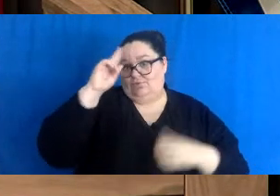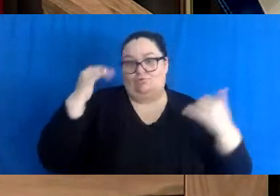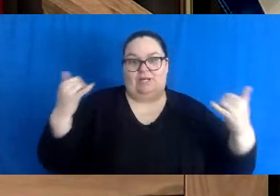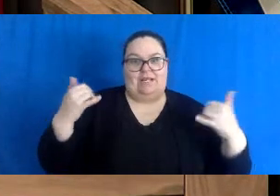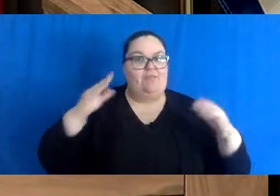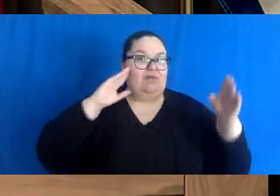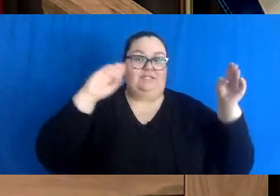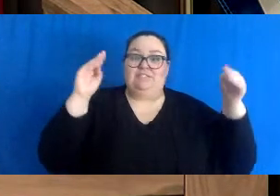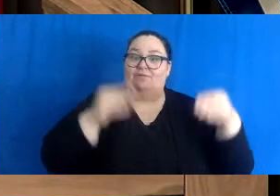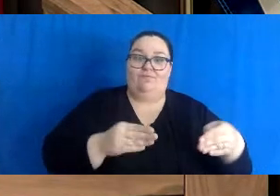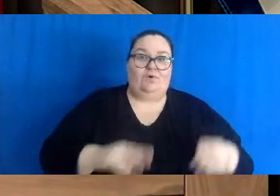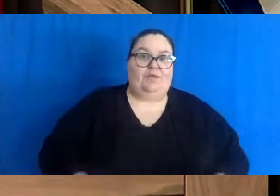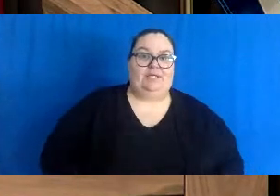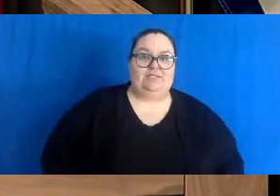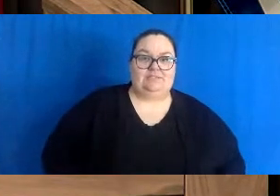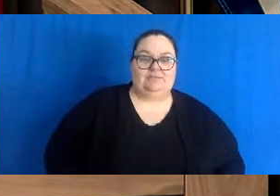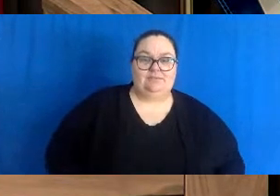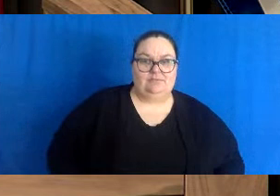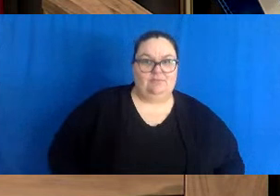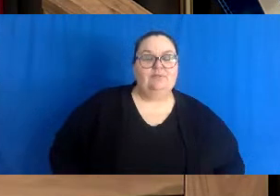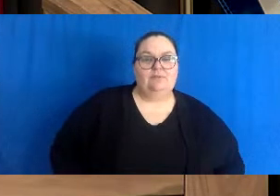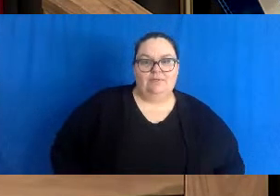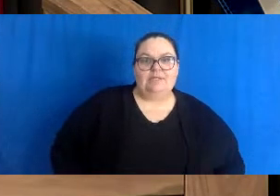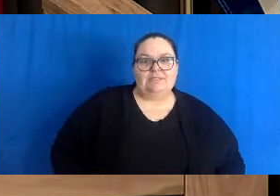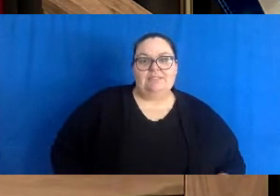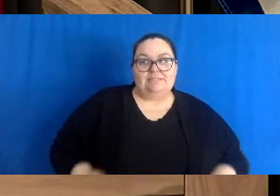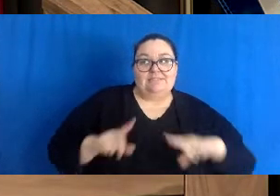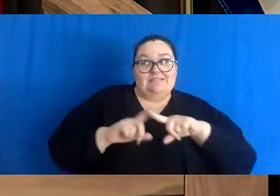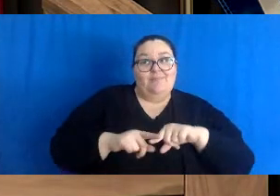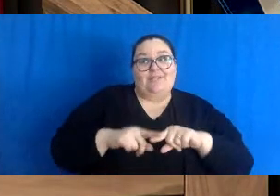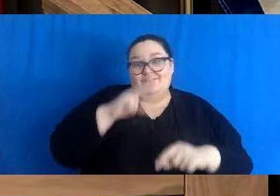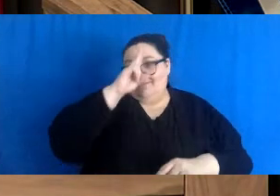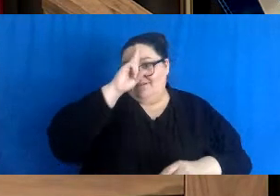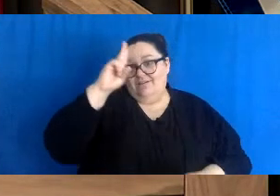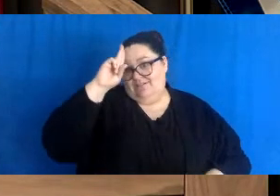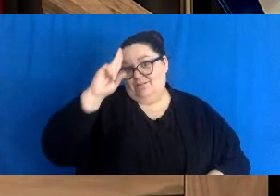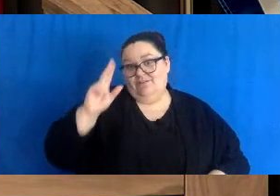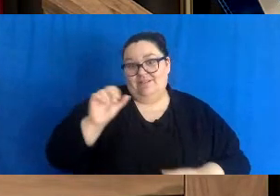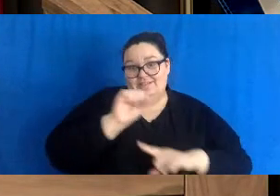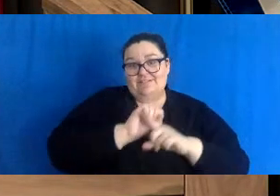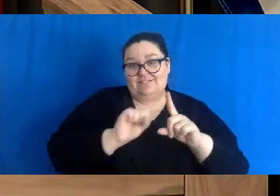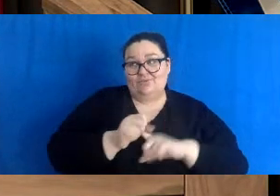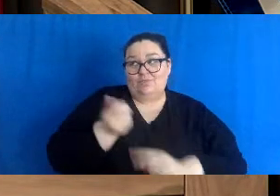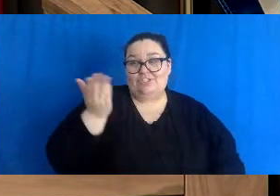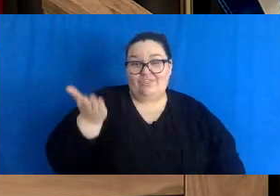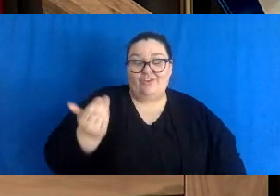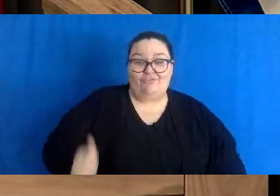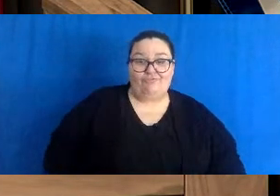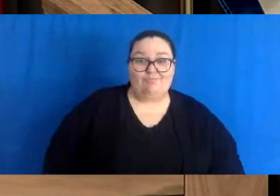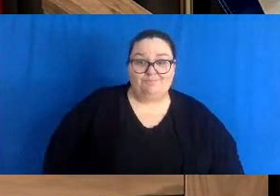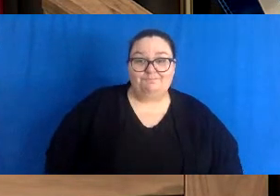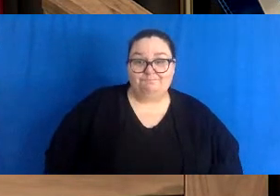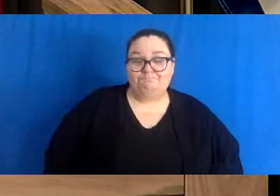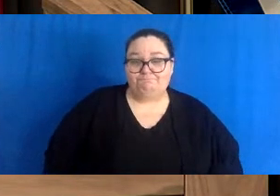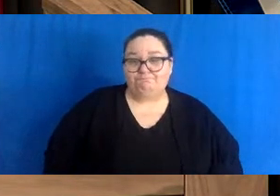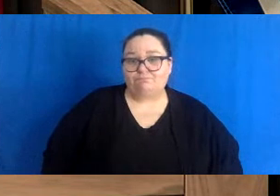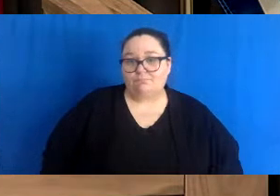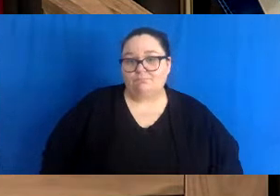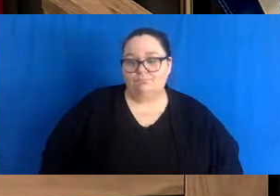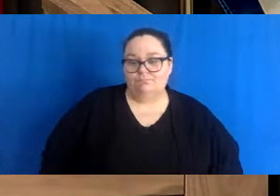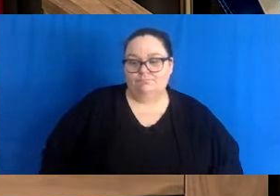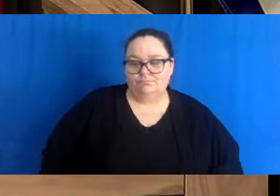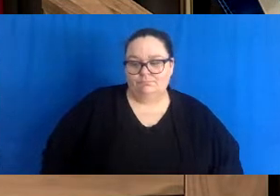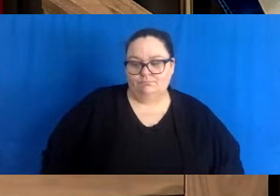And so it'll still be a factor based on our hospitals and the level of capability we have within. And we see,